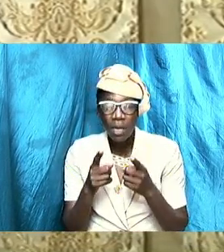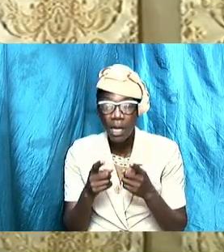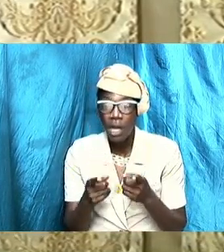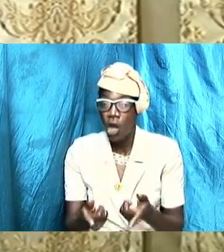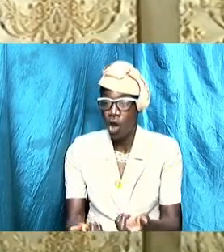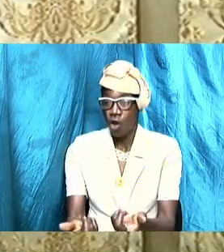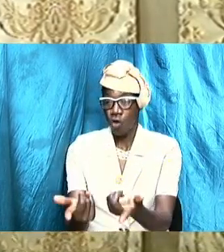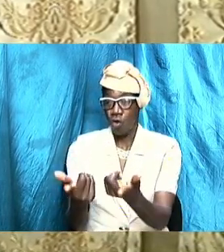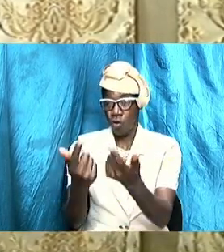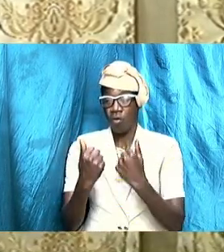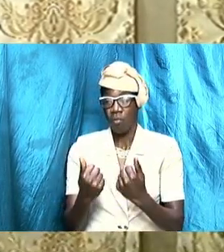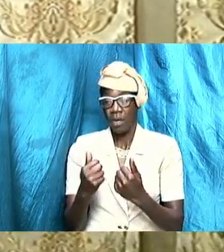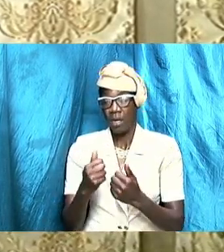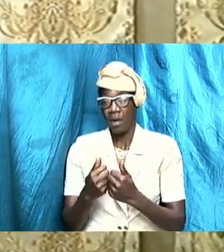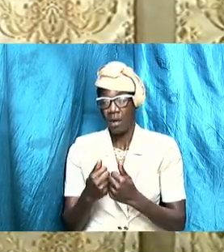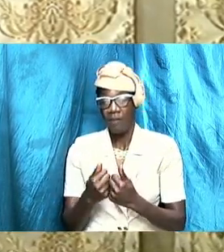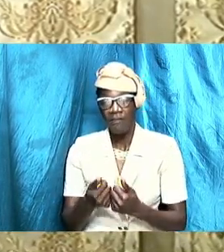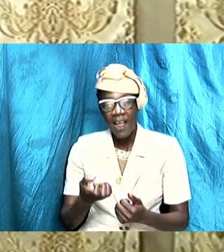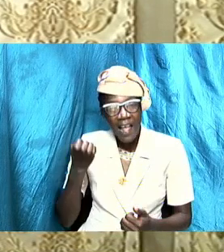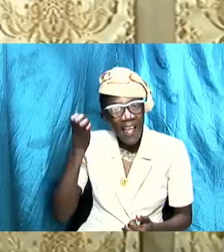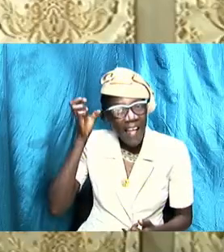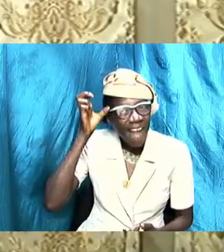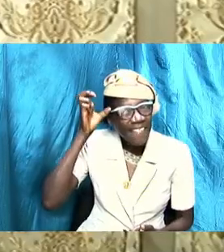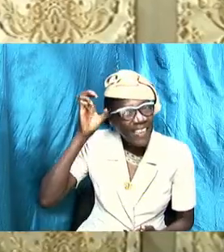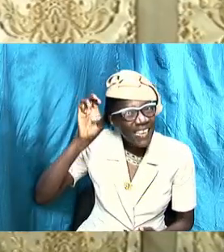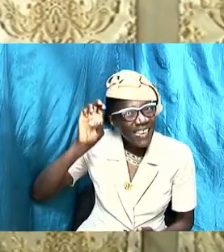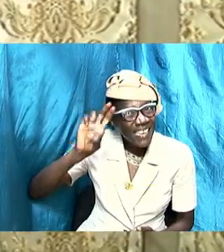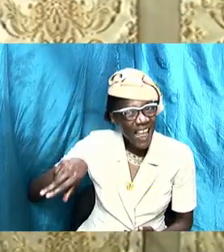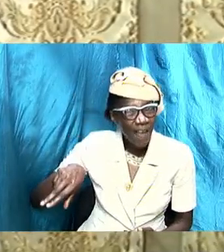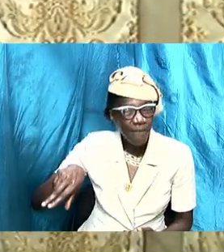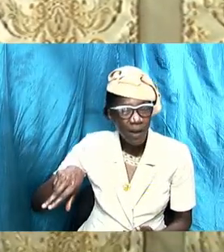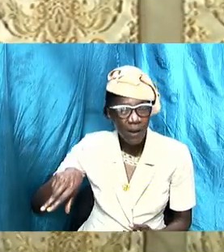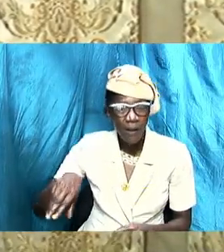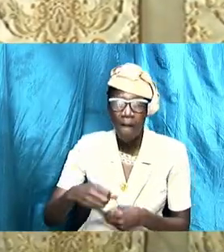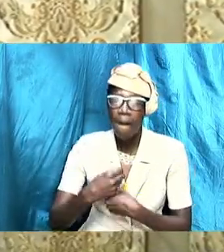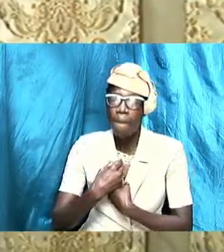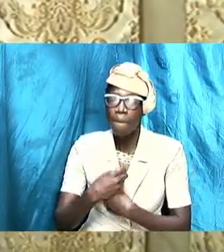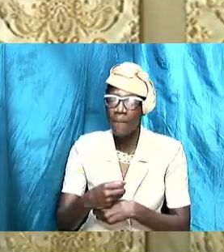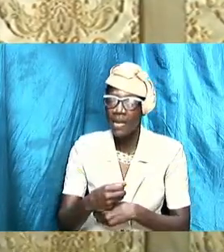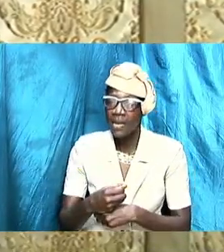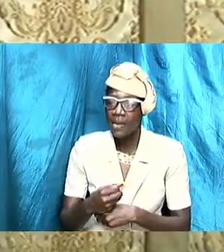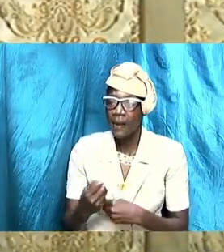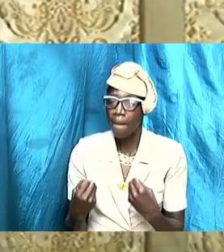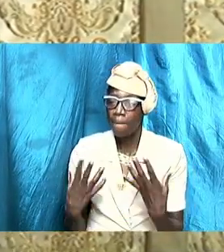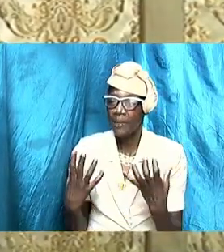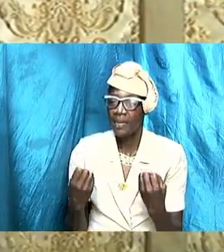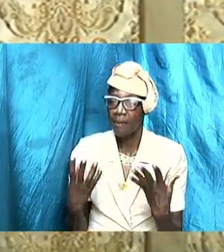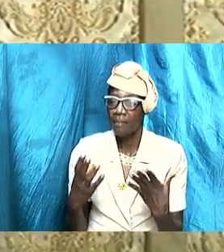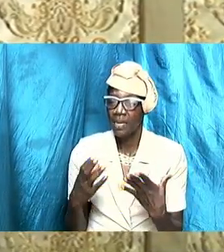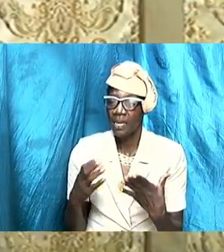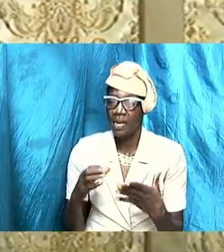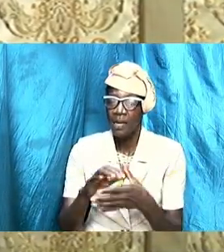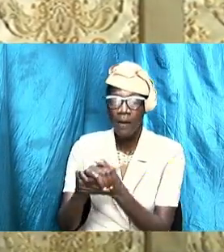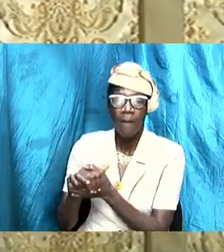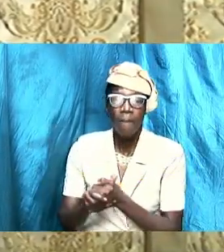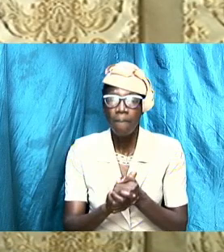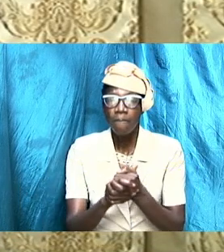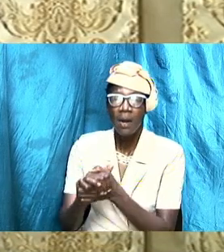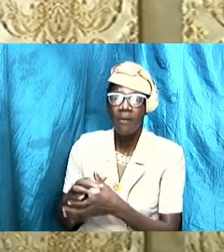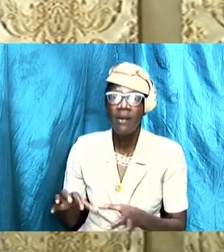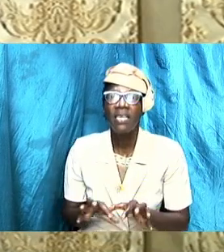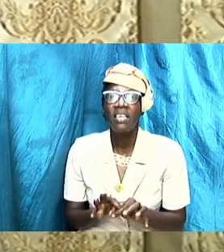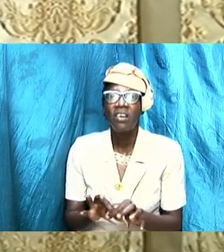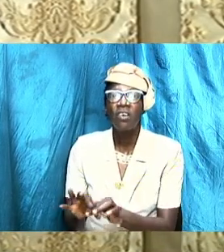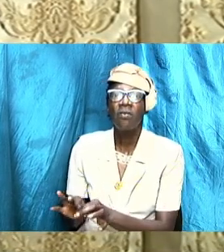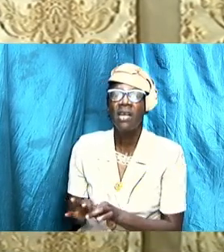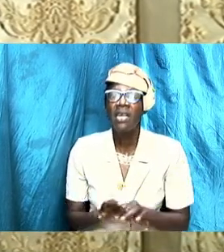himself has caused many, many marriages, many marriages, to be under